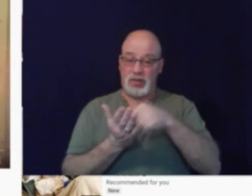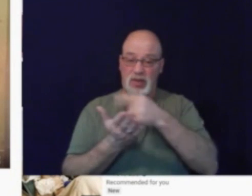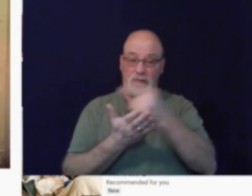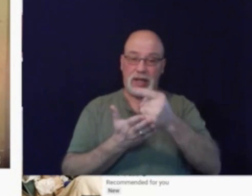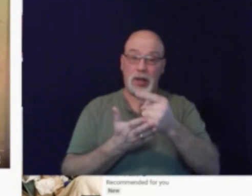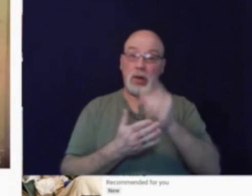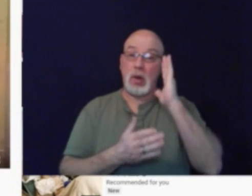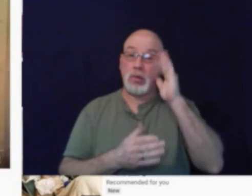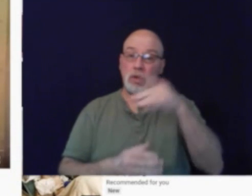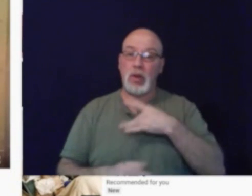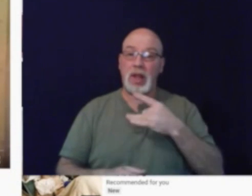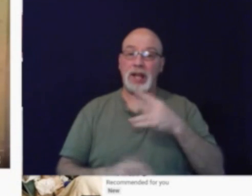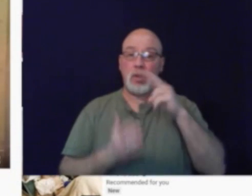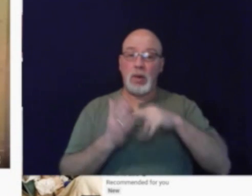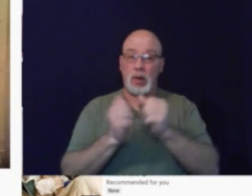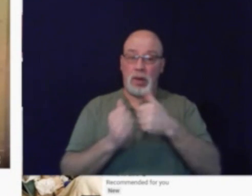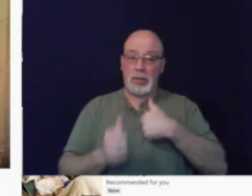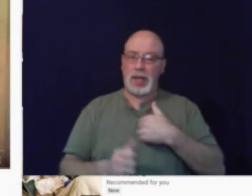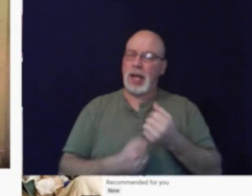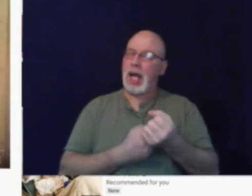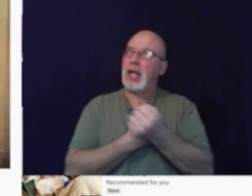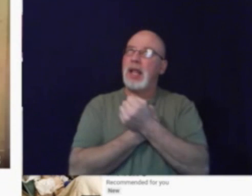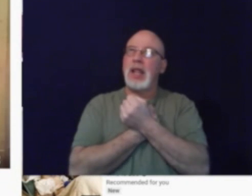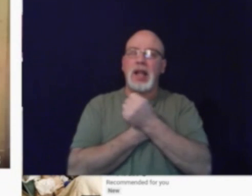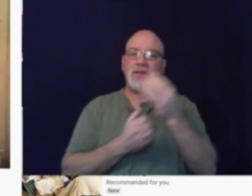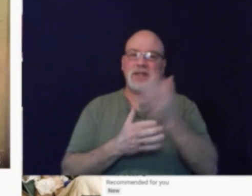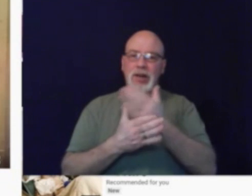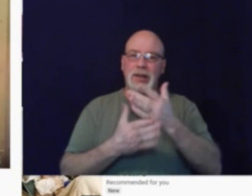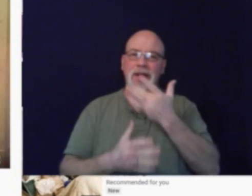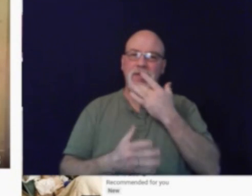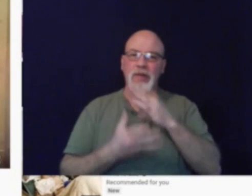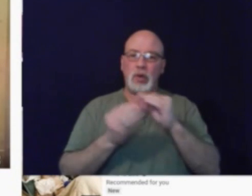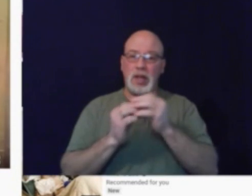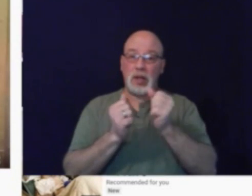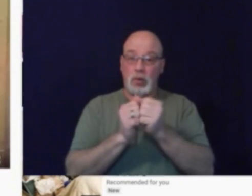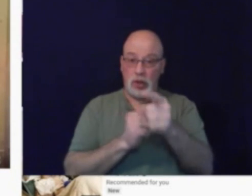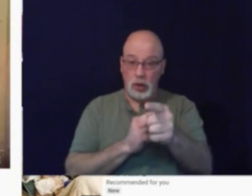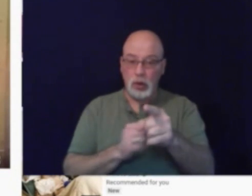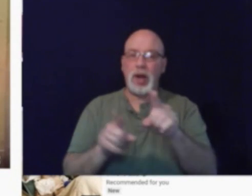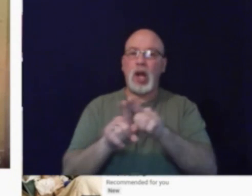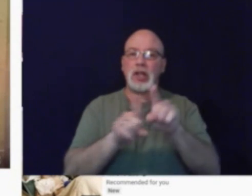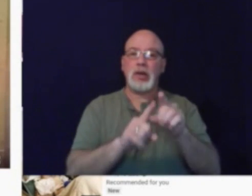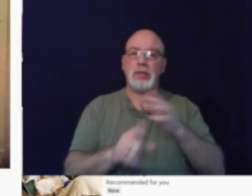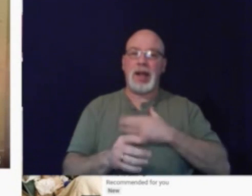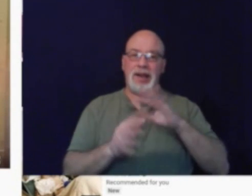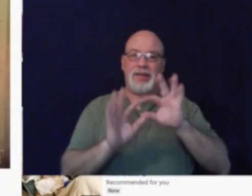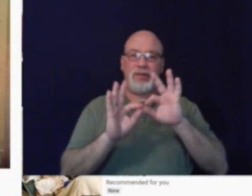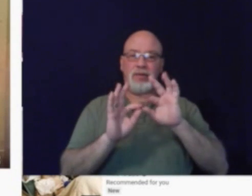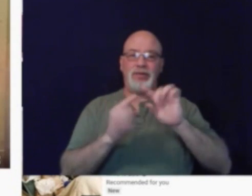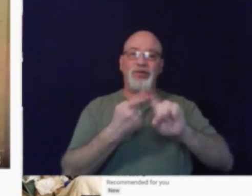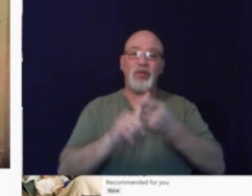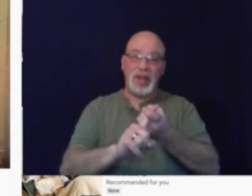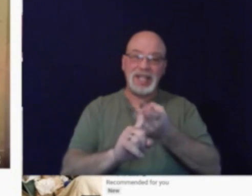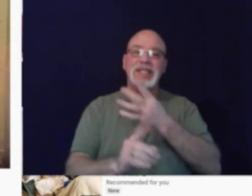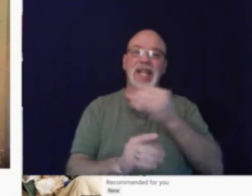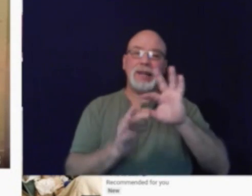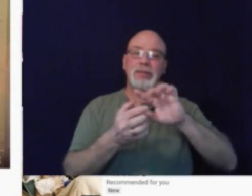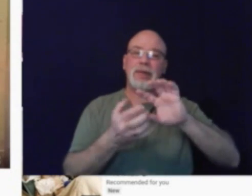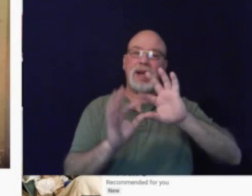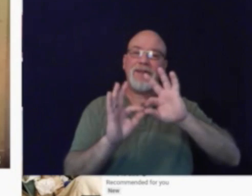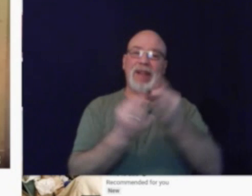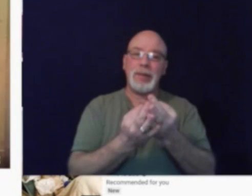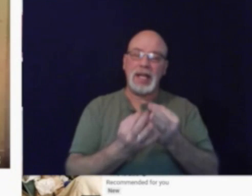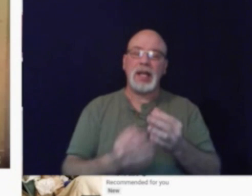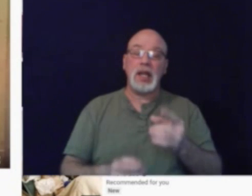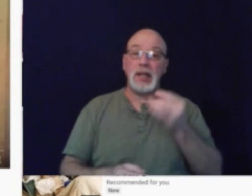I love sharing my favourite stories with you and also all my friends and my family, so make sure that if you have a favourite book,